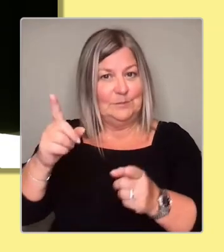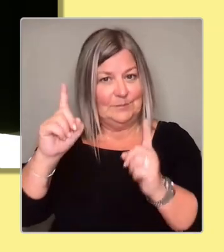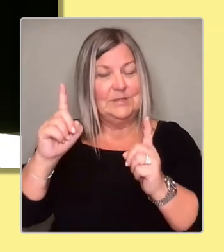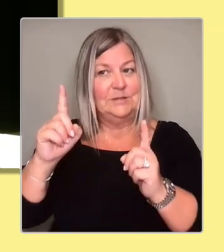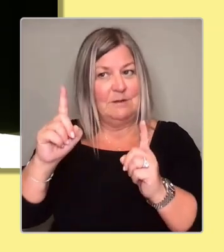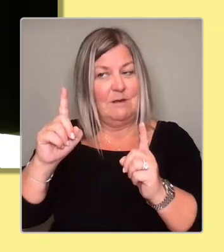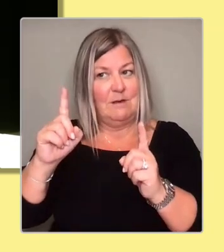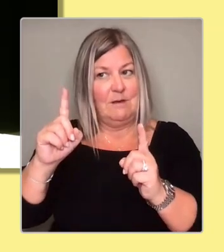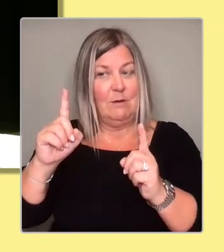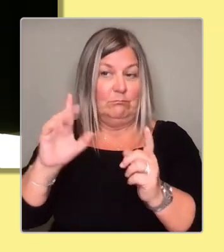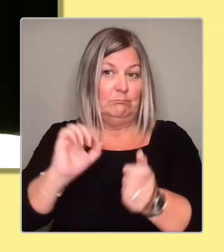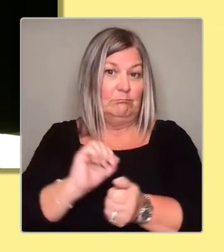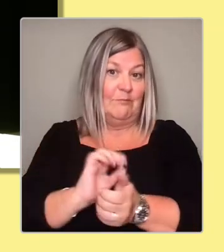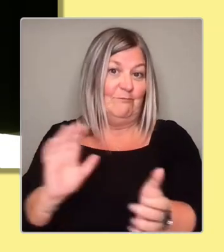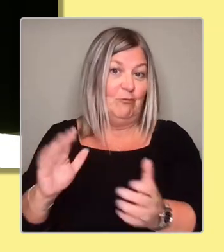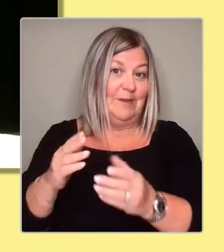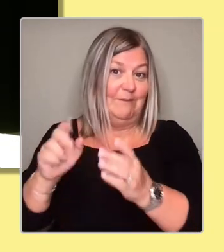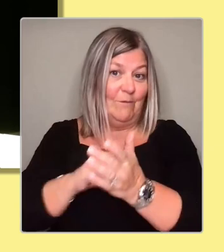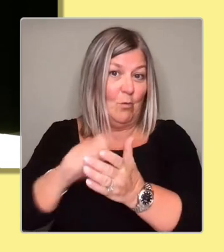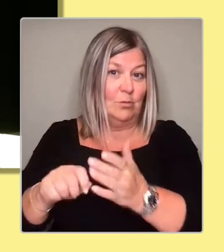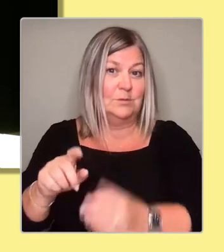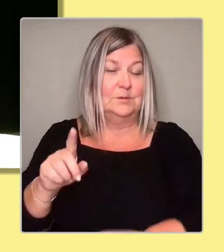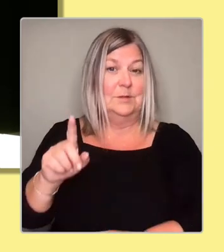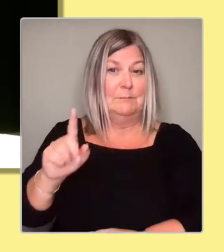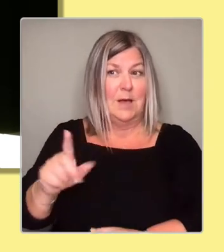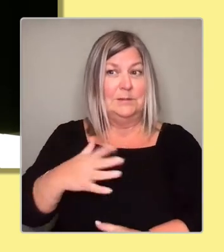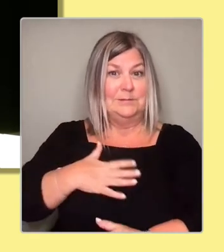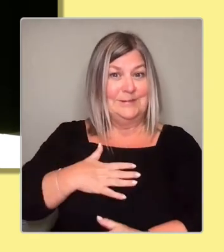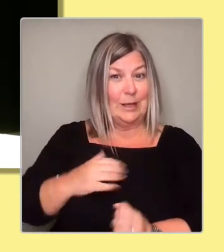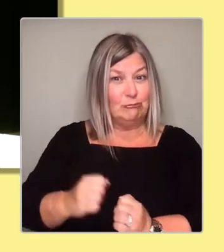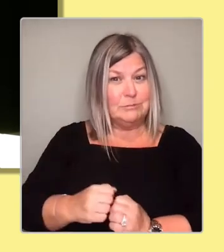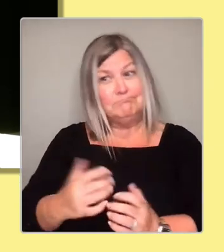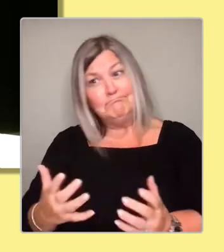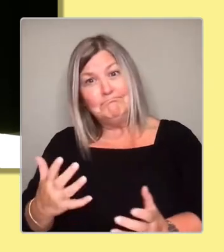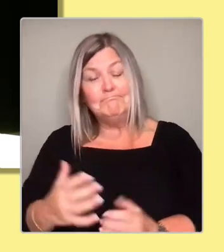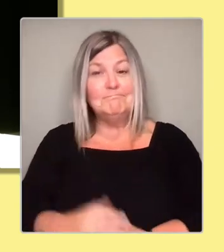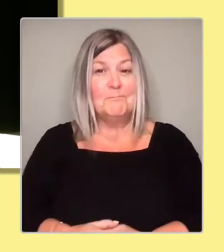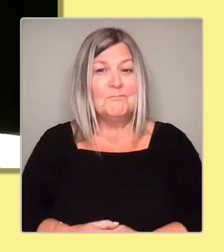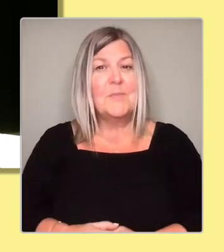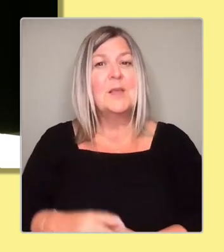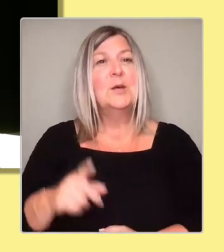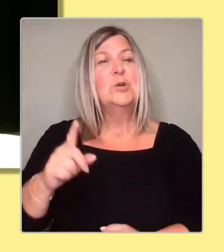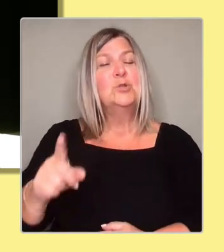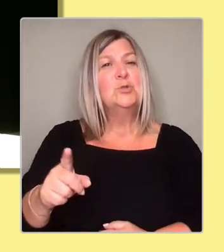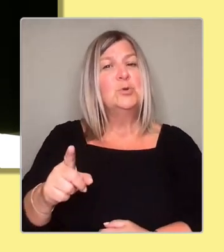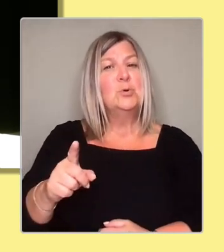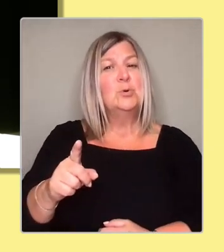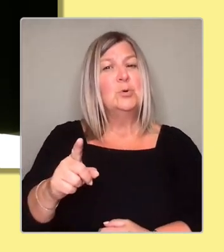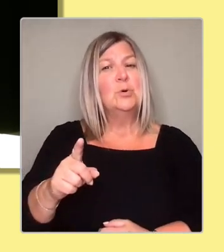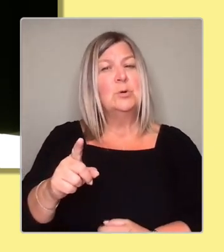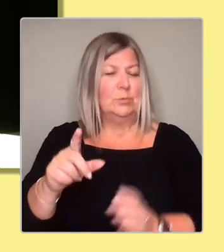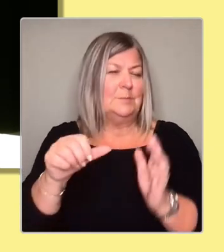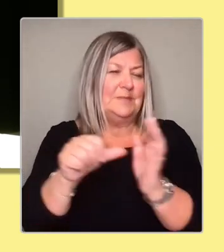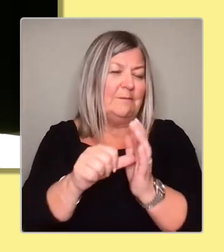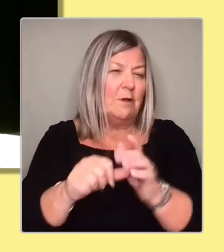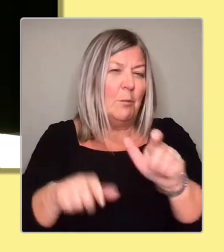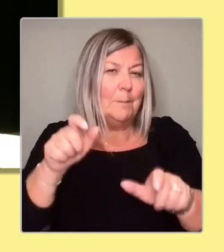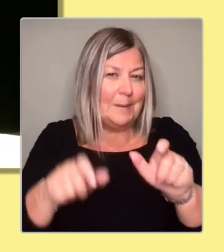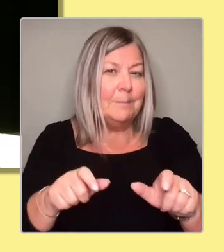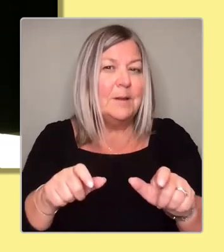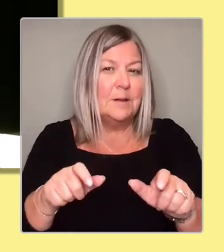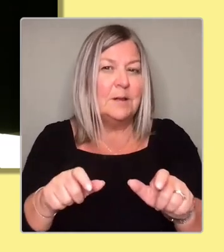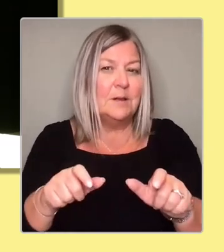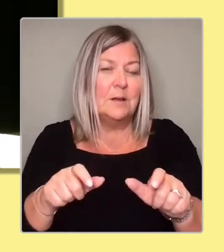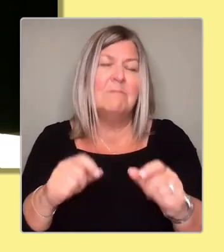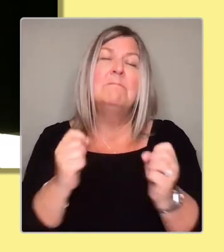But ultimately, at its heart, and I think what has been really dispiriting for people, I mean, I've had, I mean, literally hundreds of people